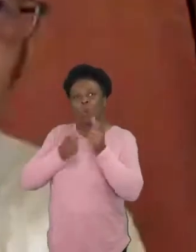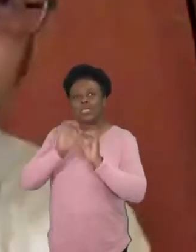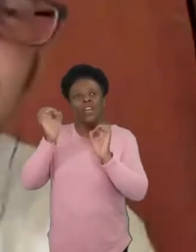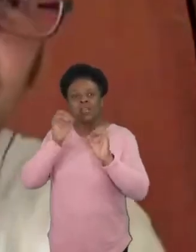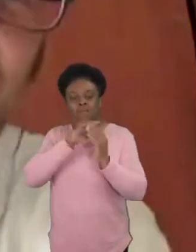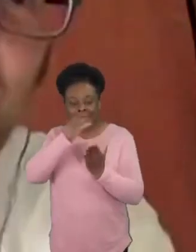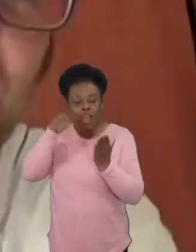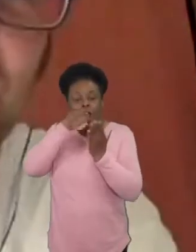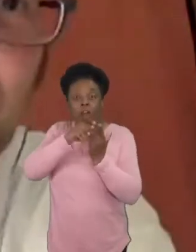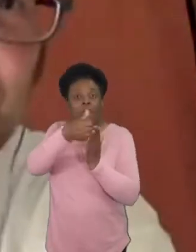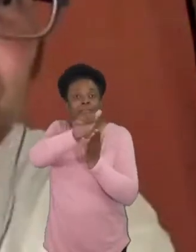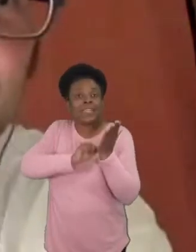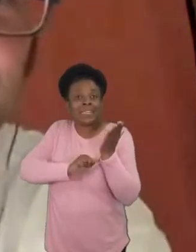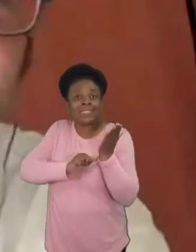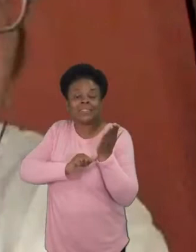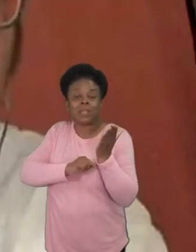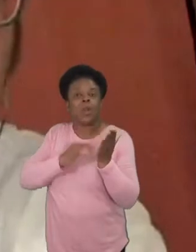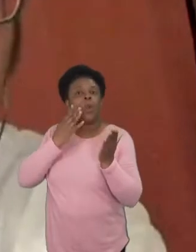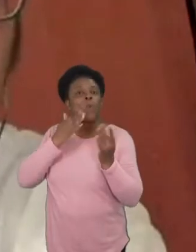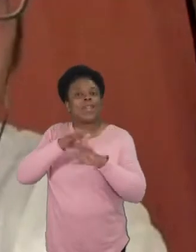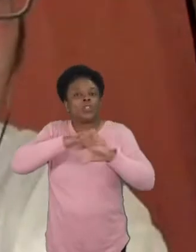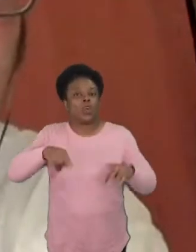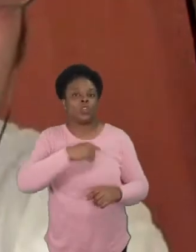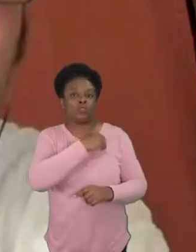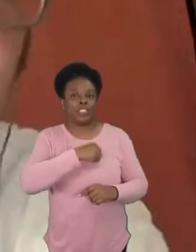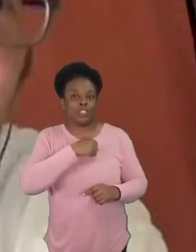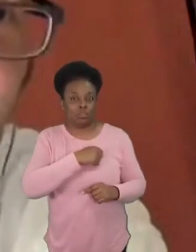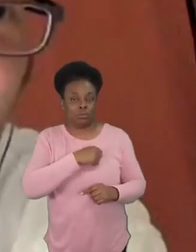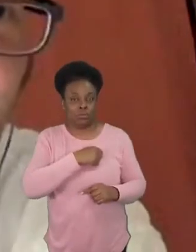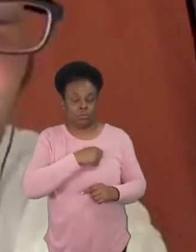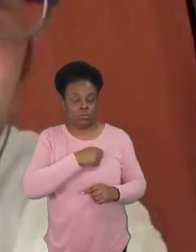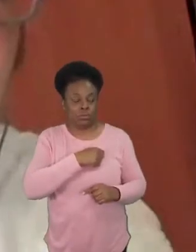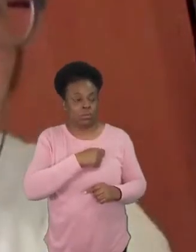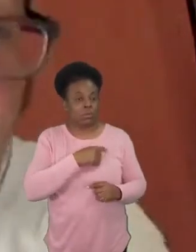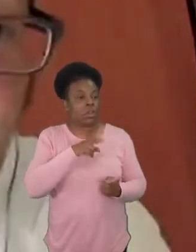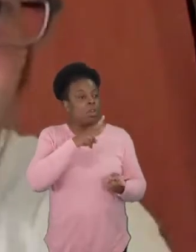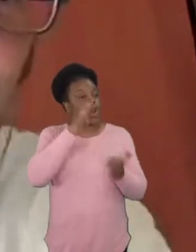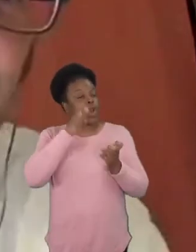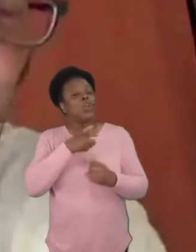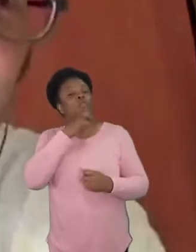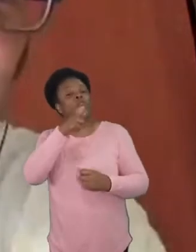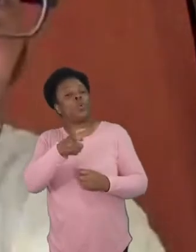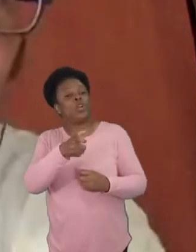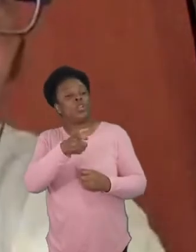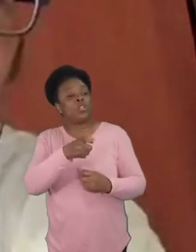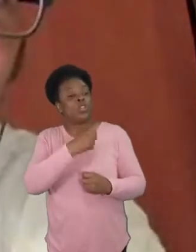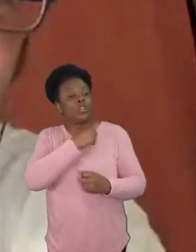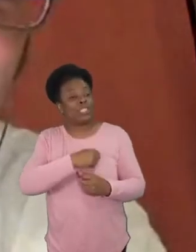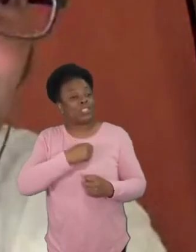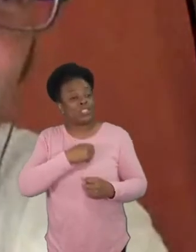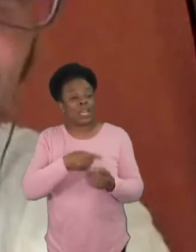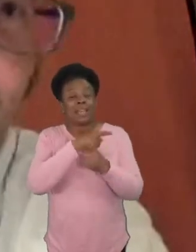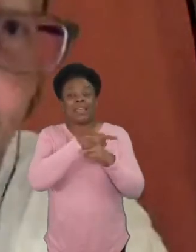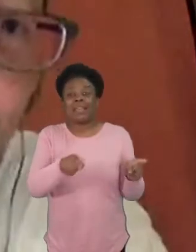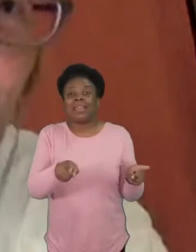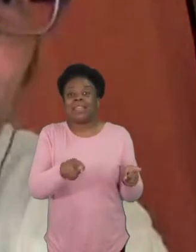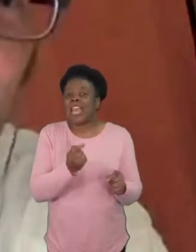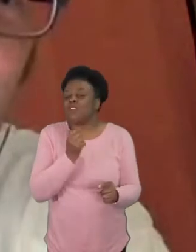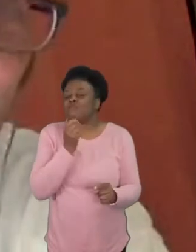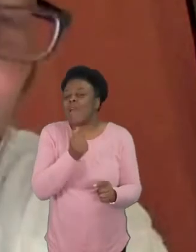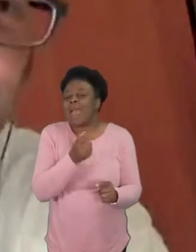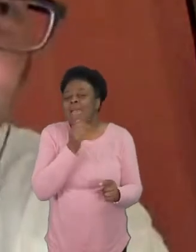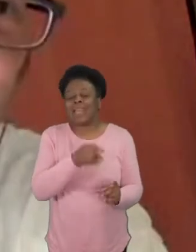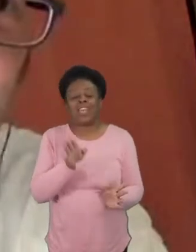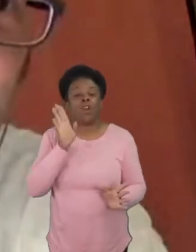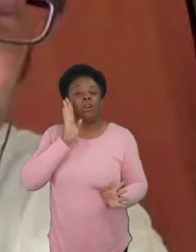-christians said when they heard the word christian is love and that is what jesus said that they will know